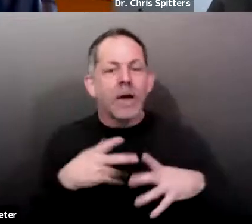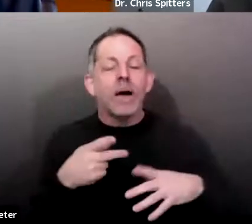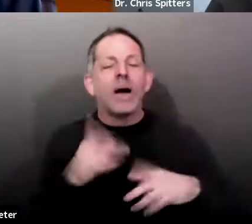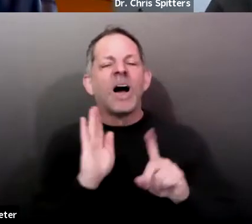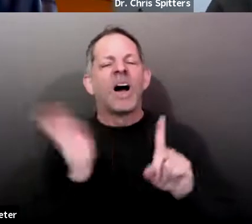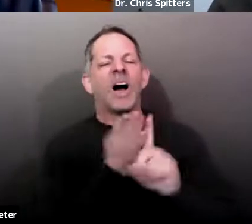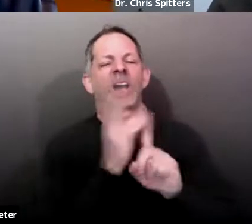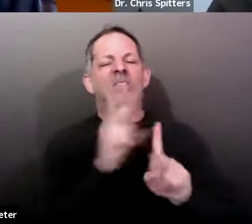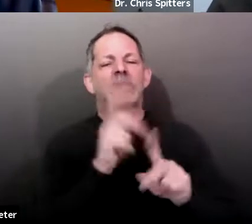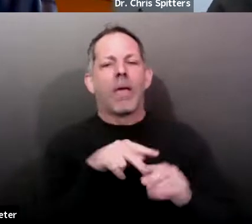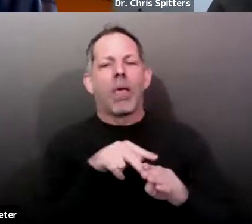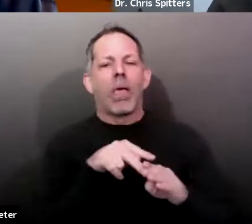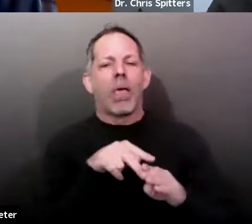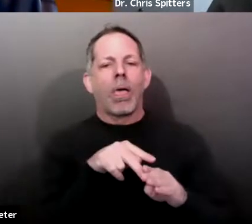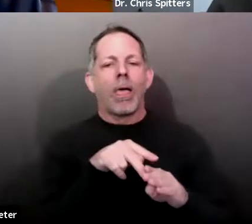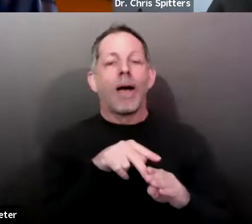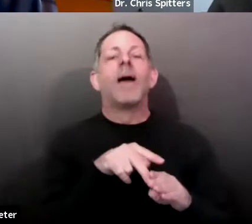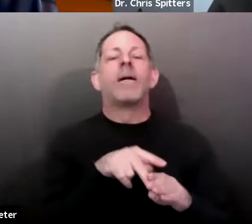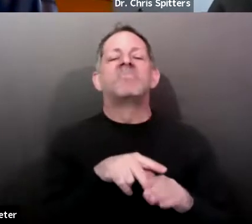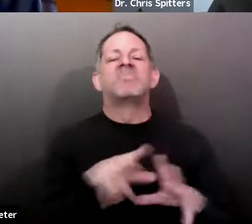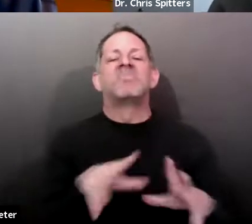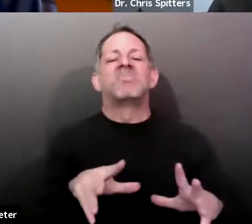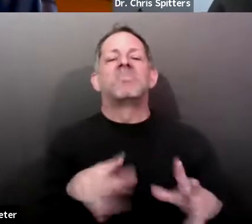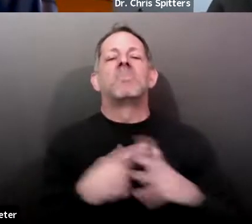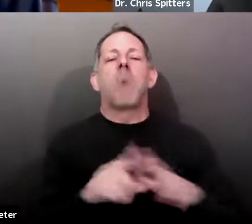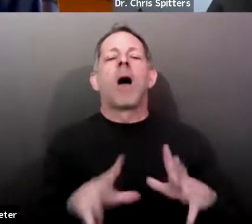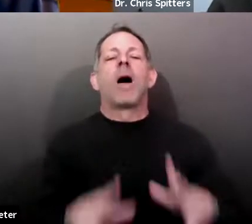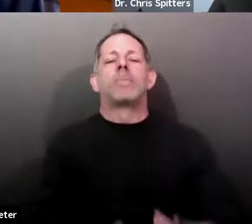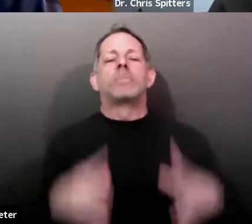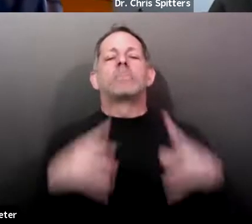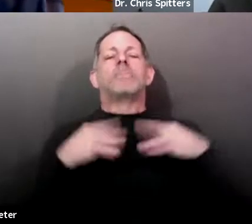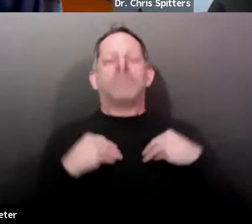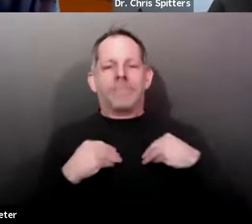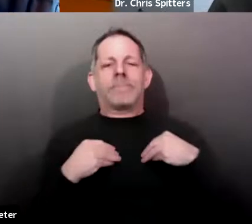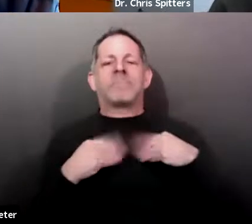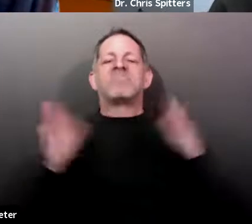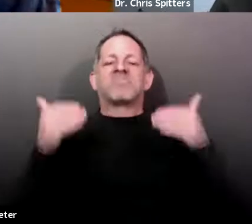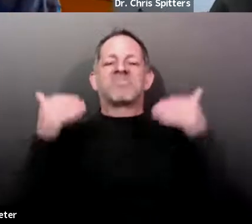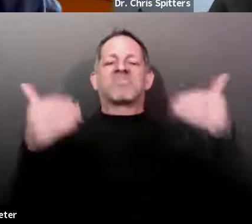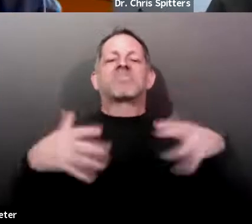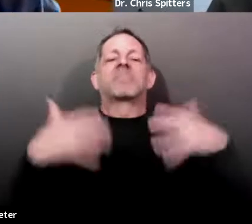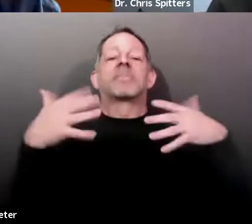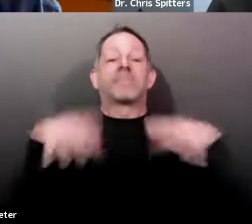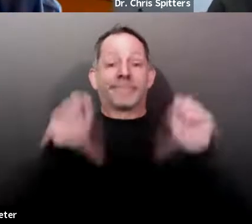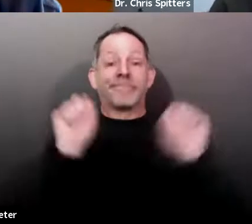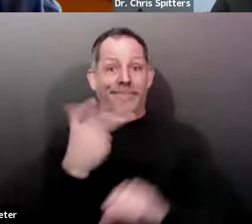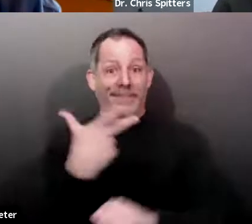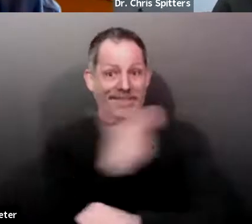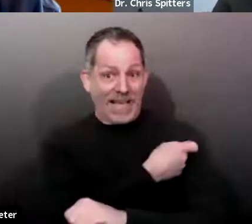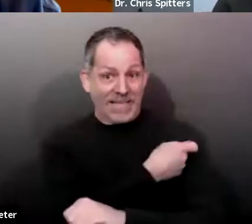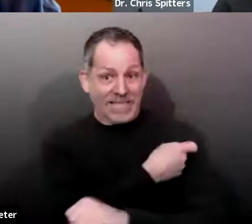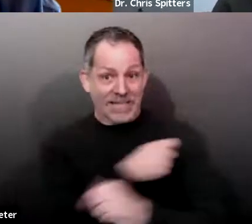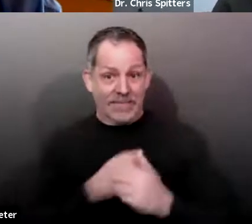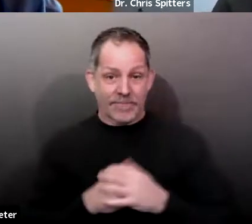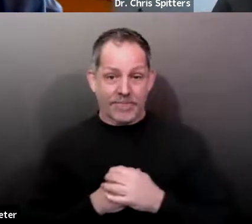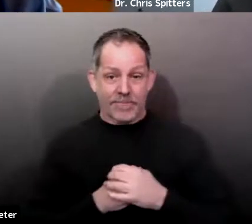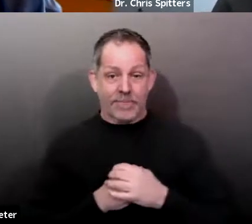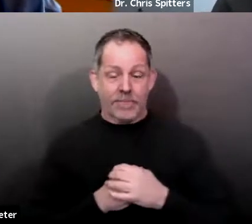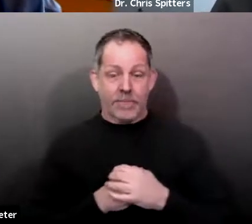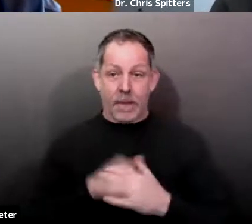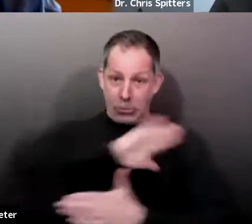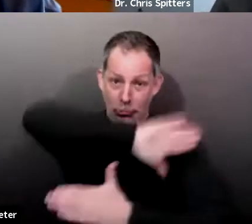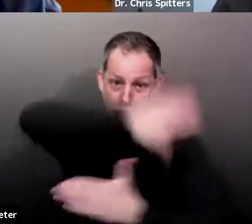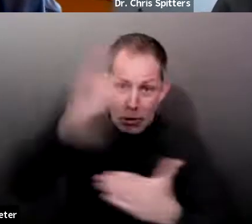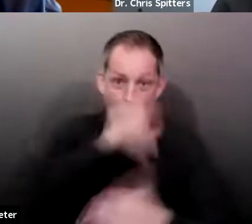might come down off the fence and, and, and get vaccinated. We won't convince everyone, uh, but I think we just want everyone, uh, who,